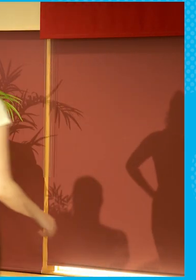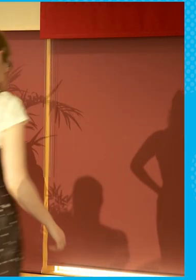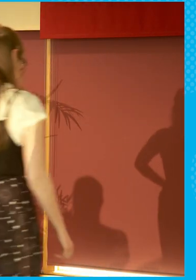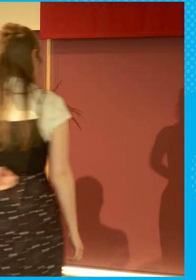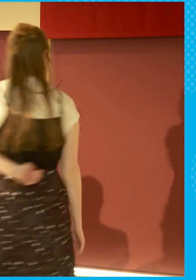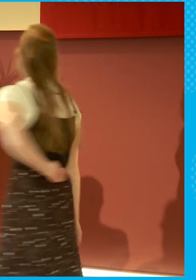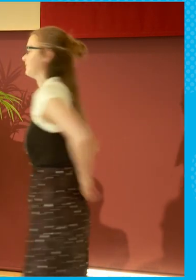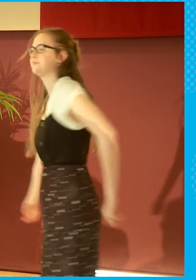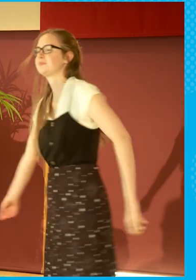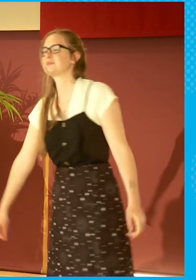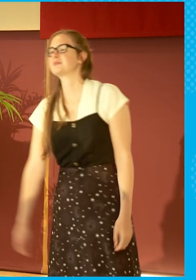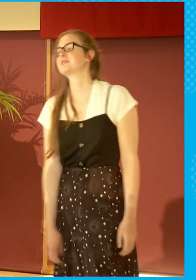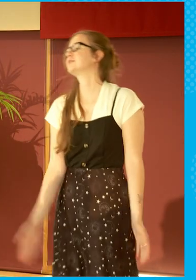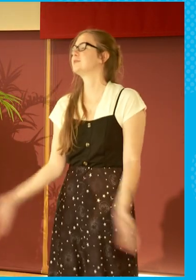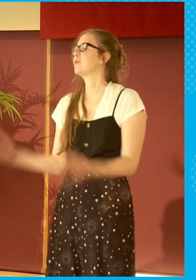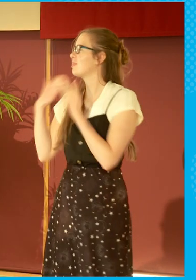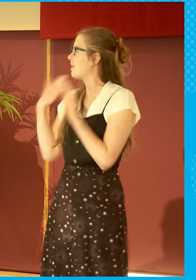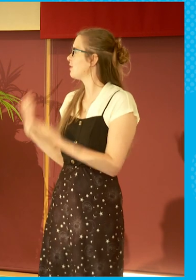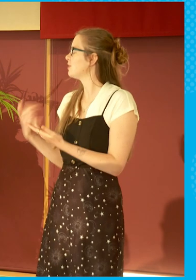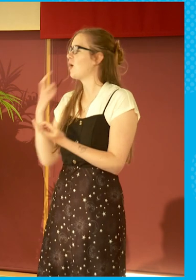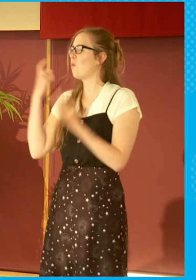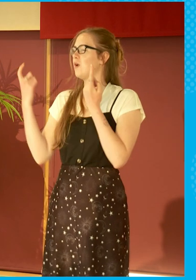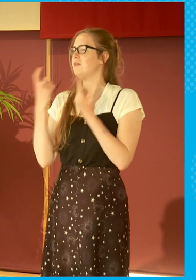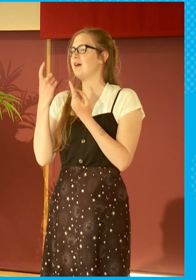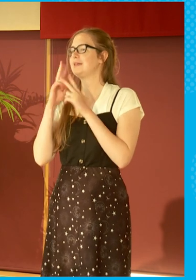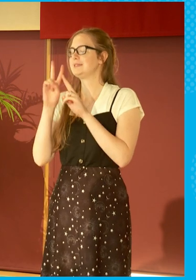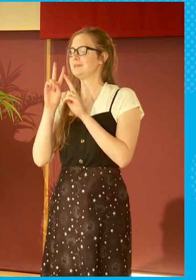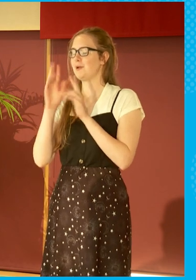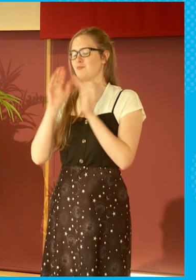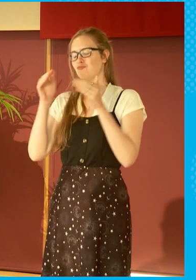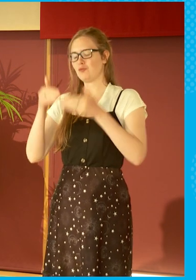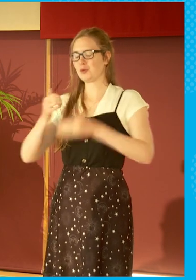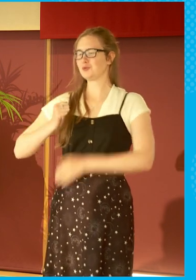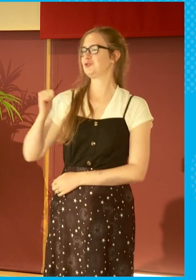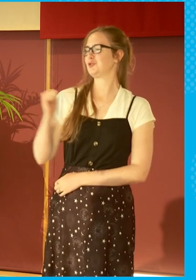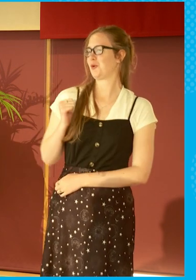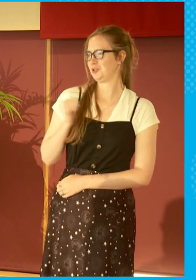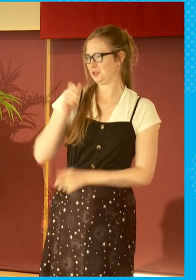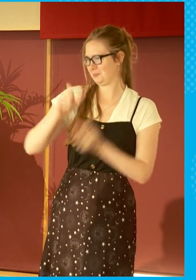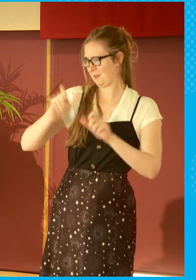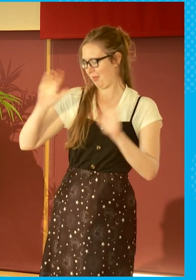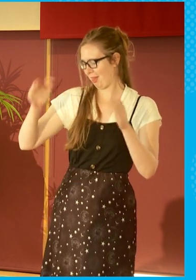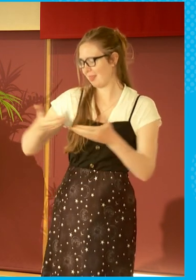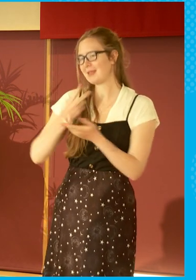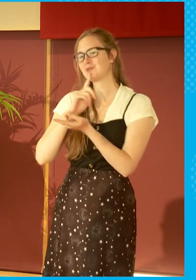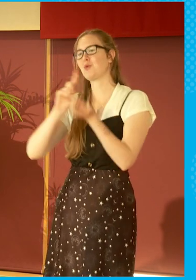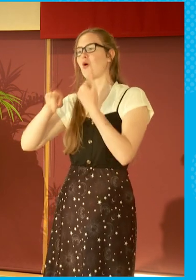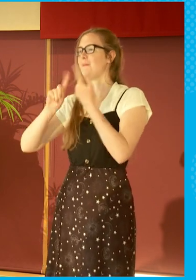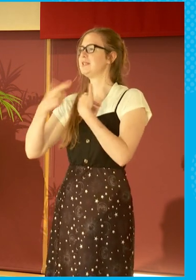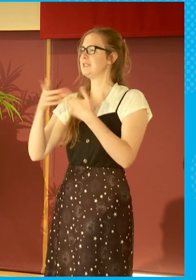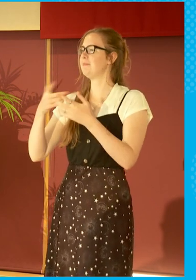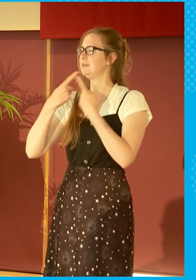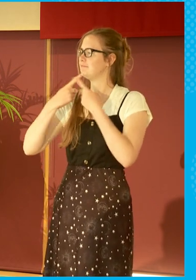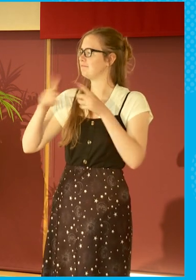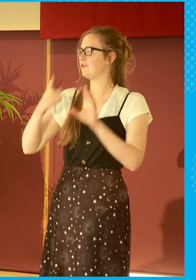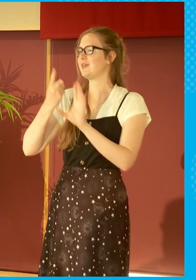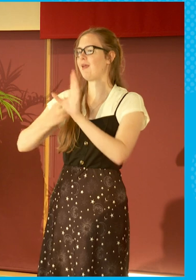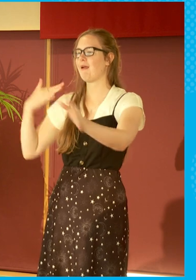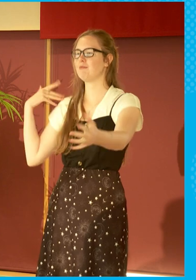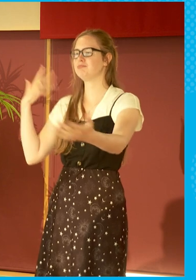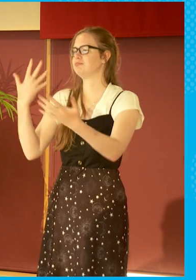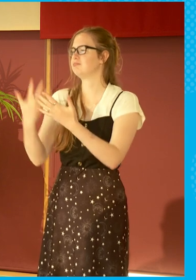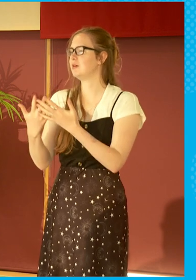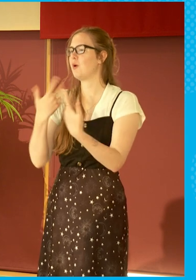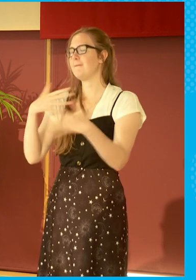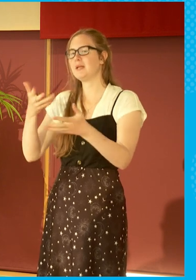bring a sort of Scottish focus on some of the comments that have been made. Over the years, we've had discussions